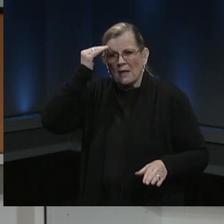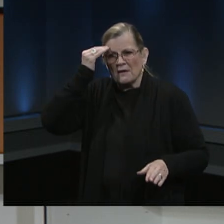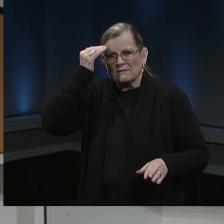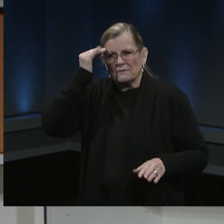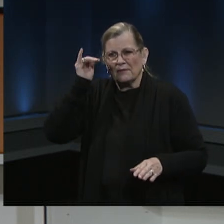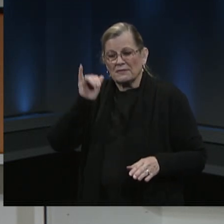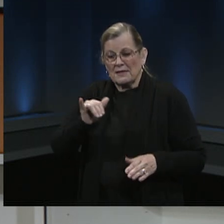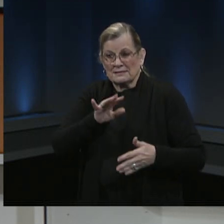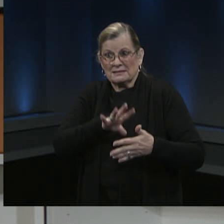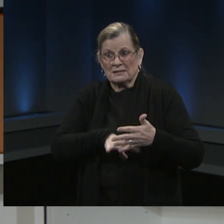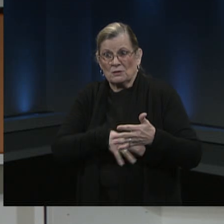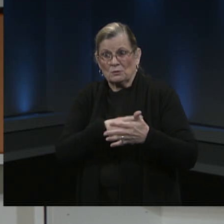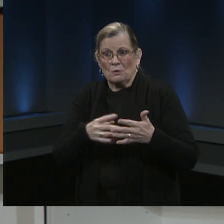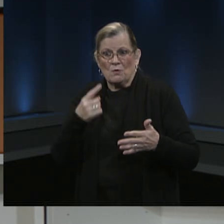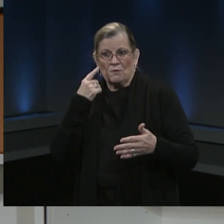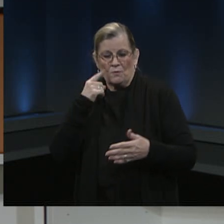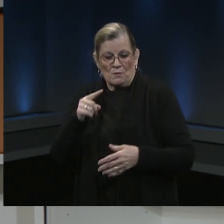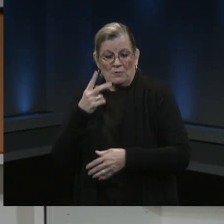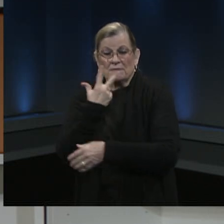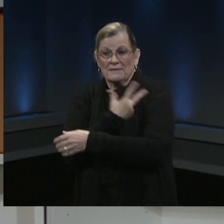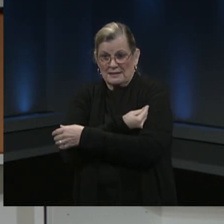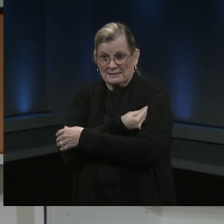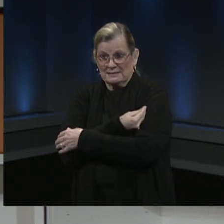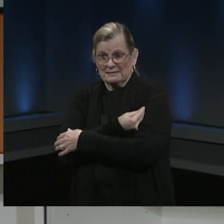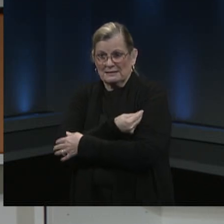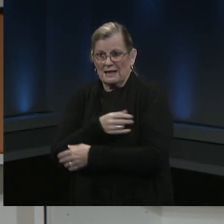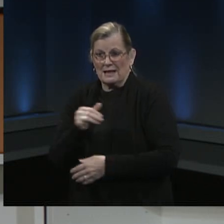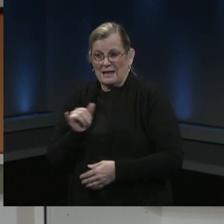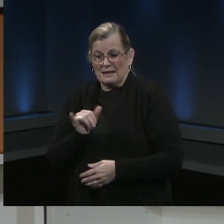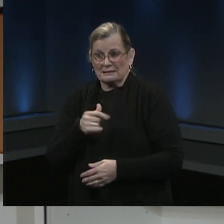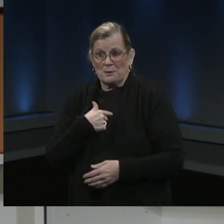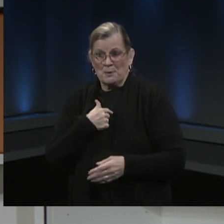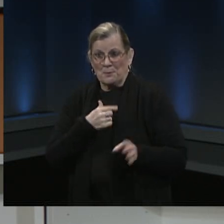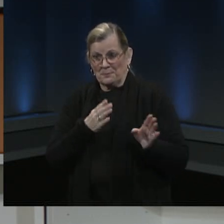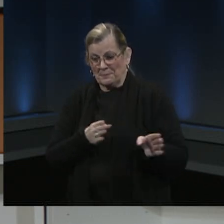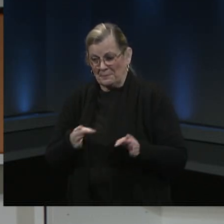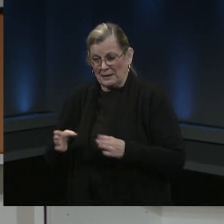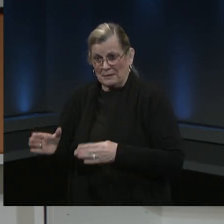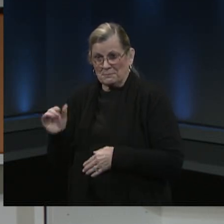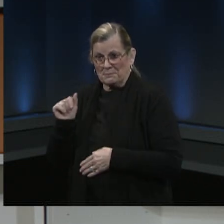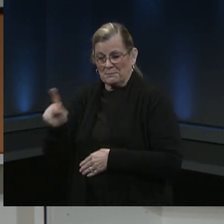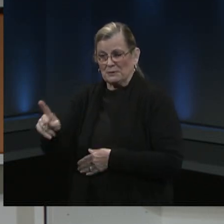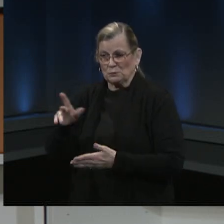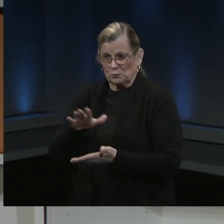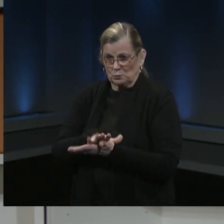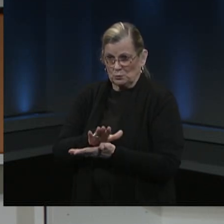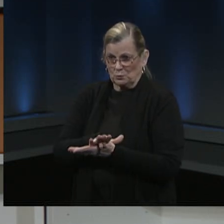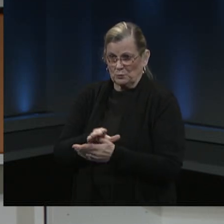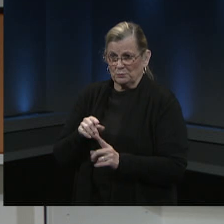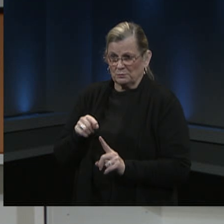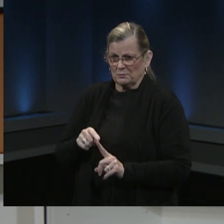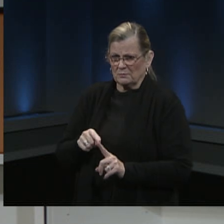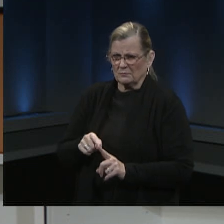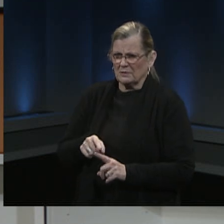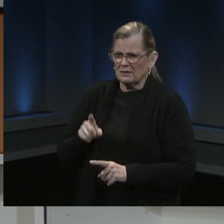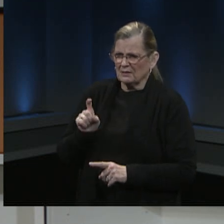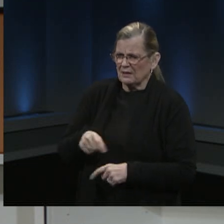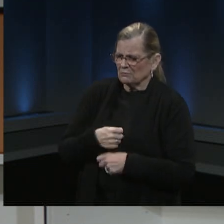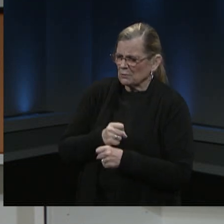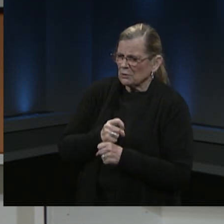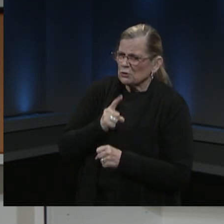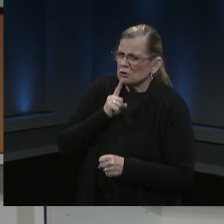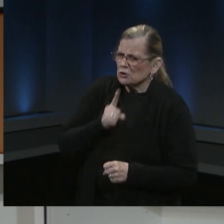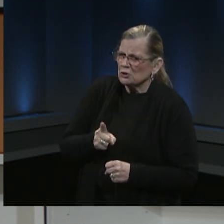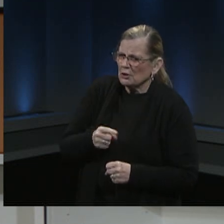as I am planning return to school in person. Let's be sure too that we properly provide context here for the vaccination.